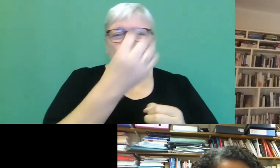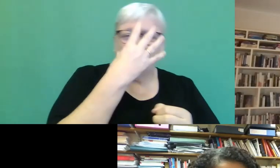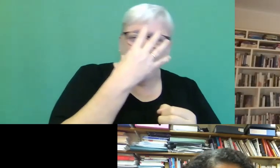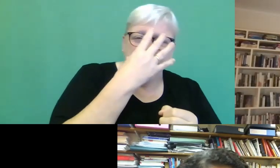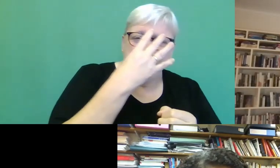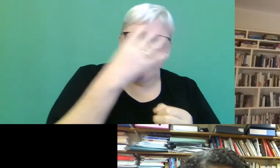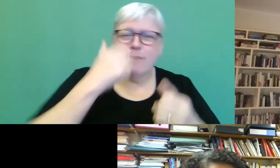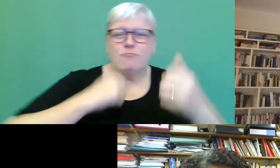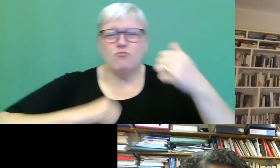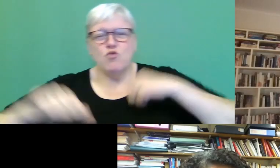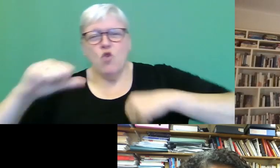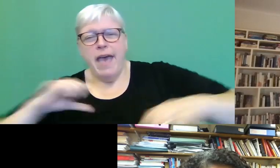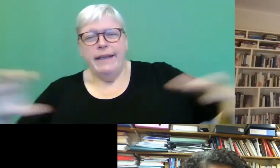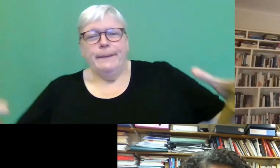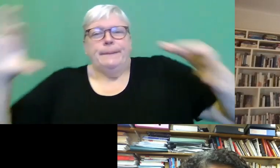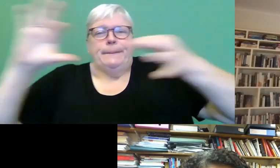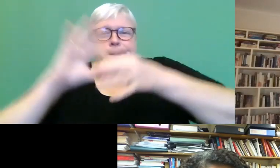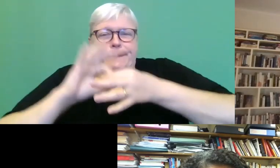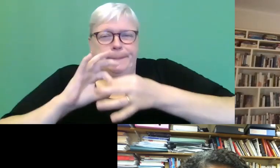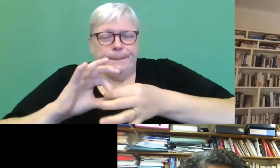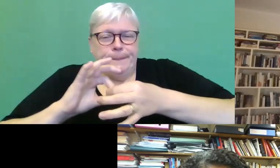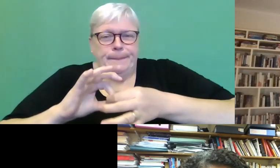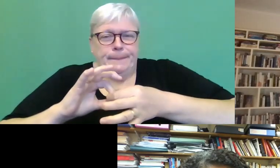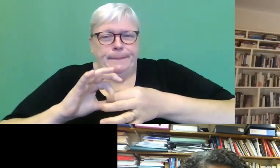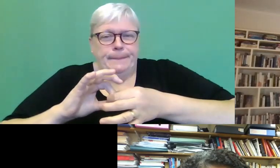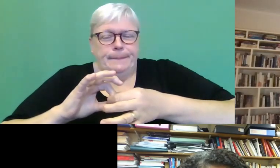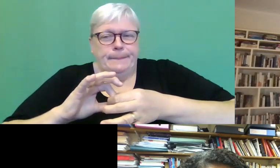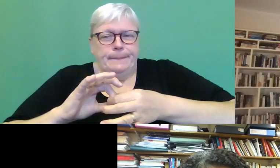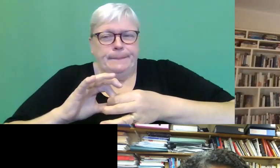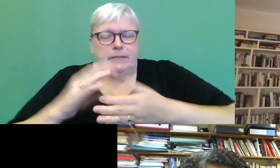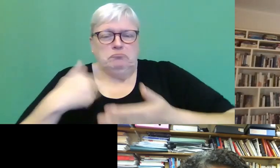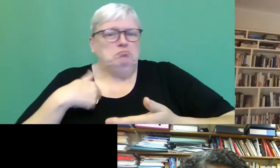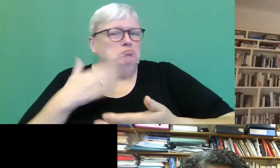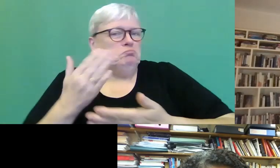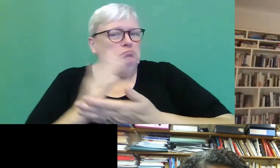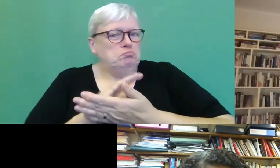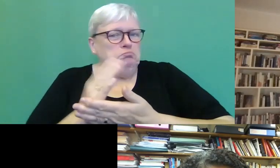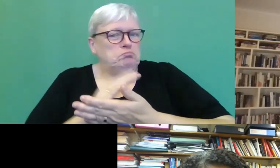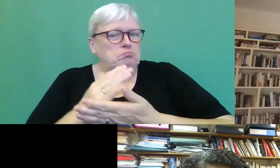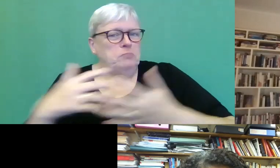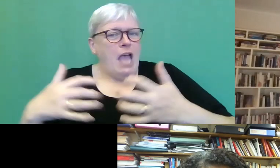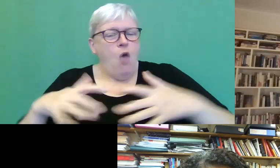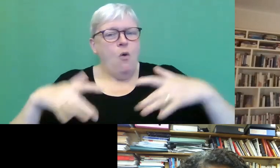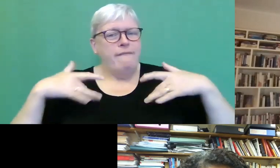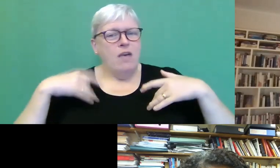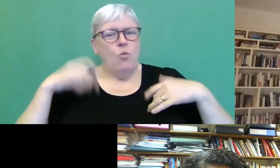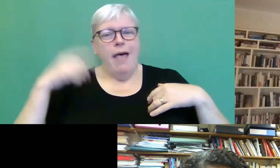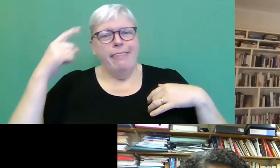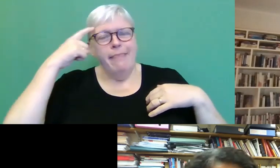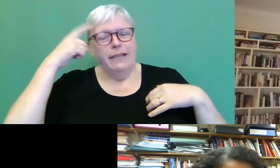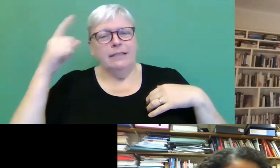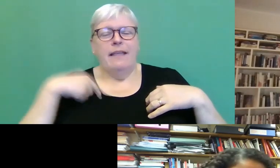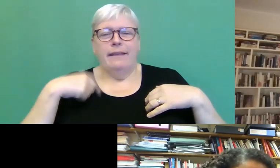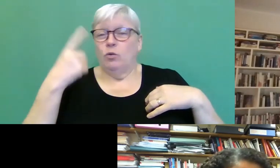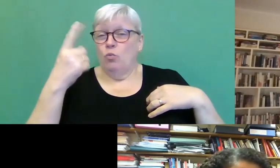inextricably linked. I'm, I'm not sure what, what I think about that in the end. I think there's one